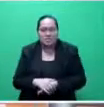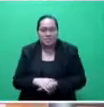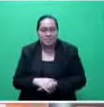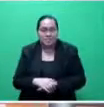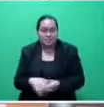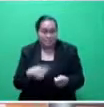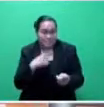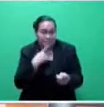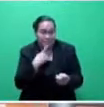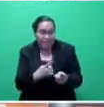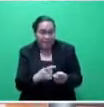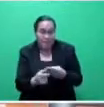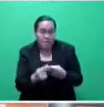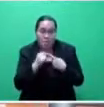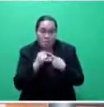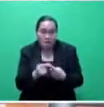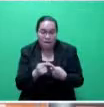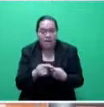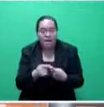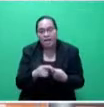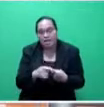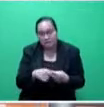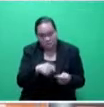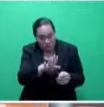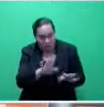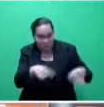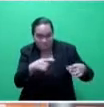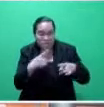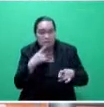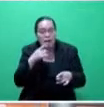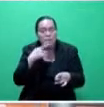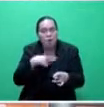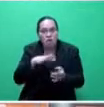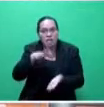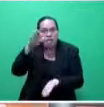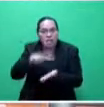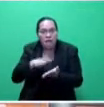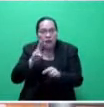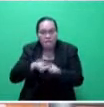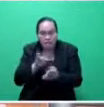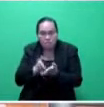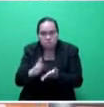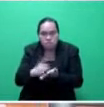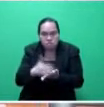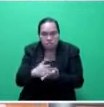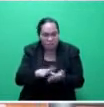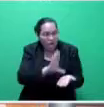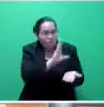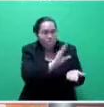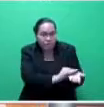he's saying that because of the decrease in the superannuation contribution by the employer,